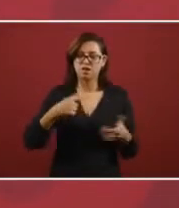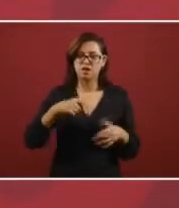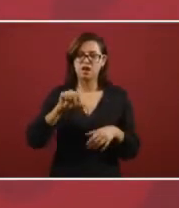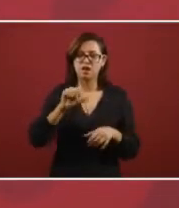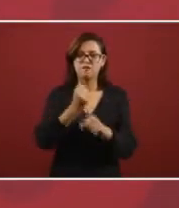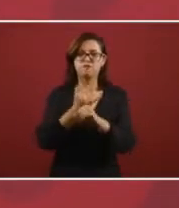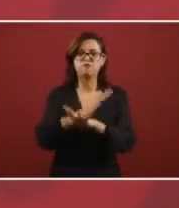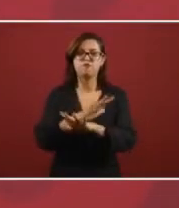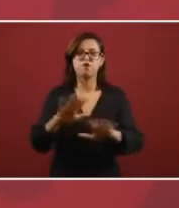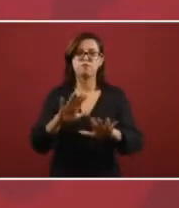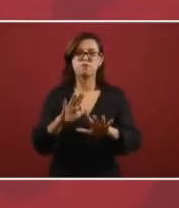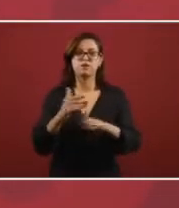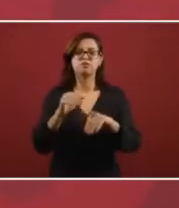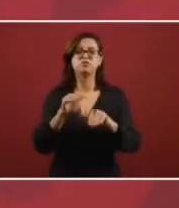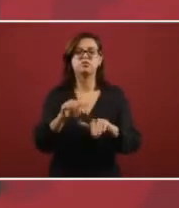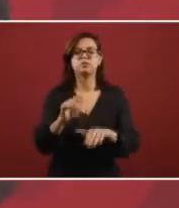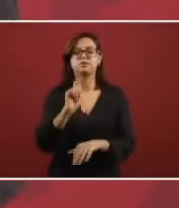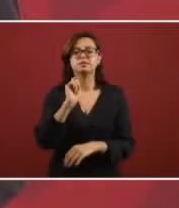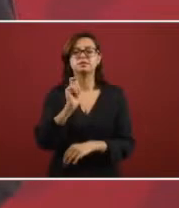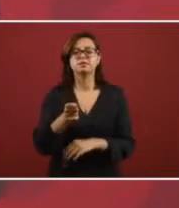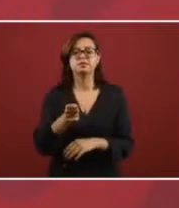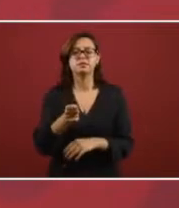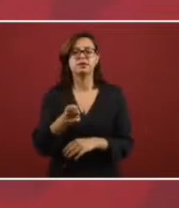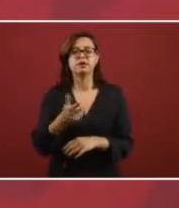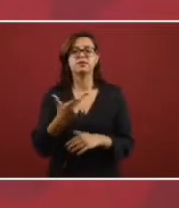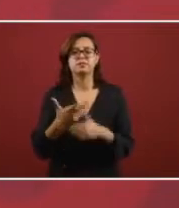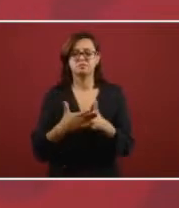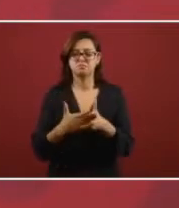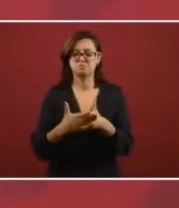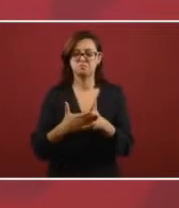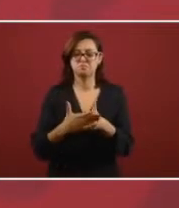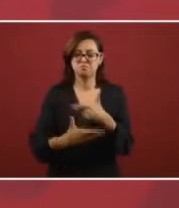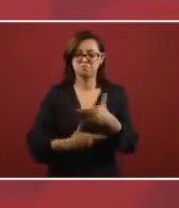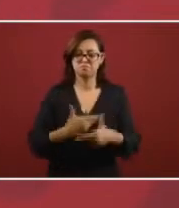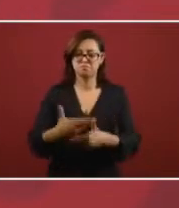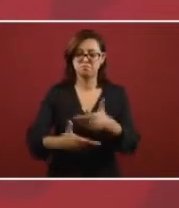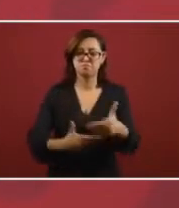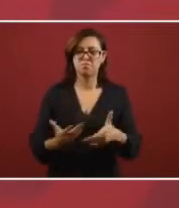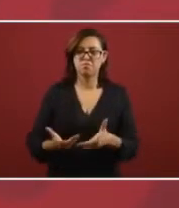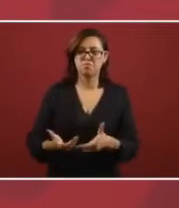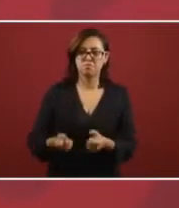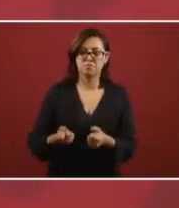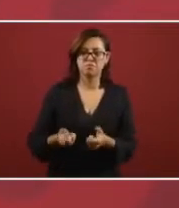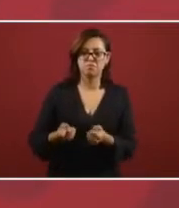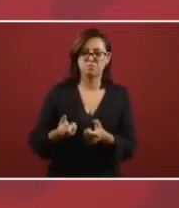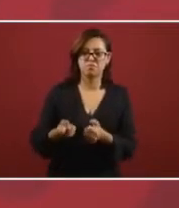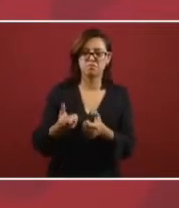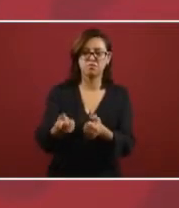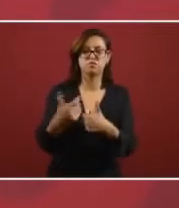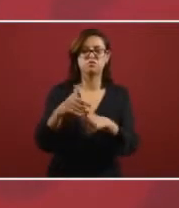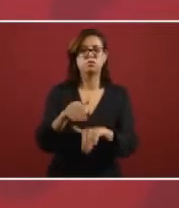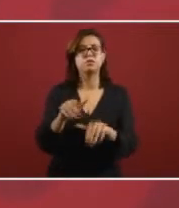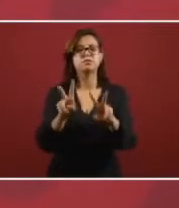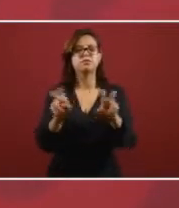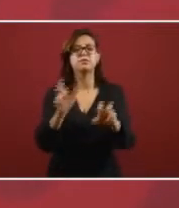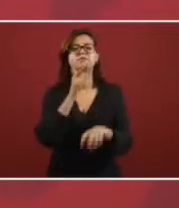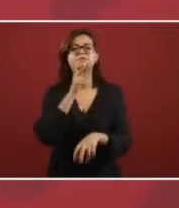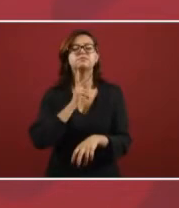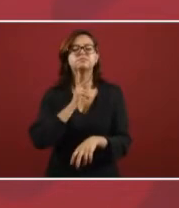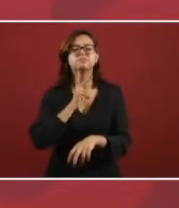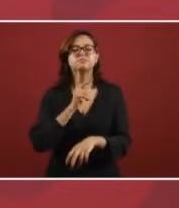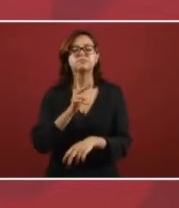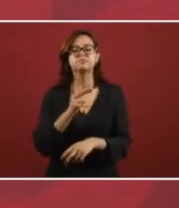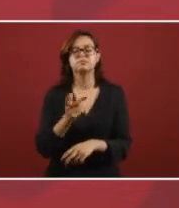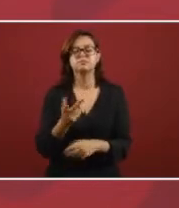regarding the the cooperation that we're having in the